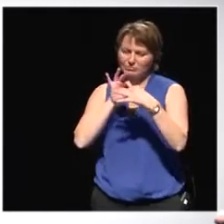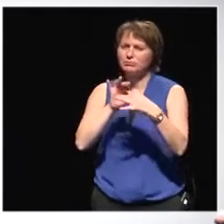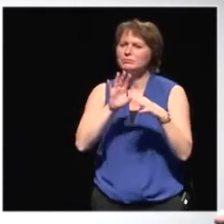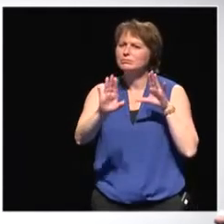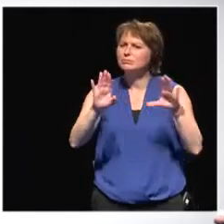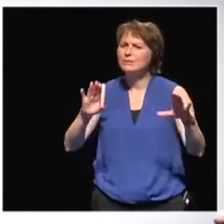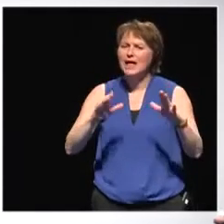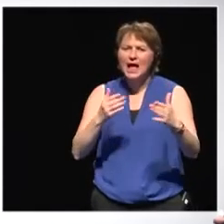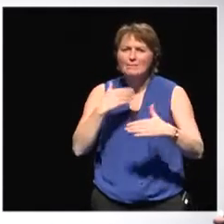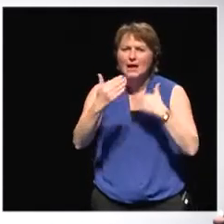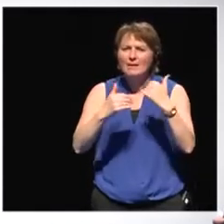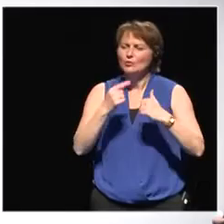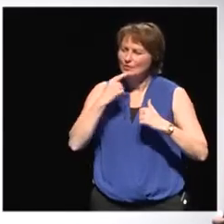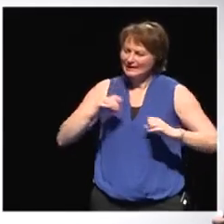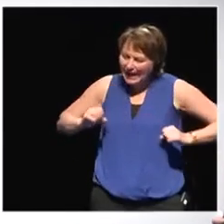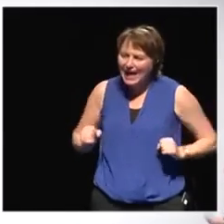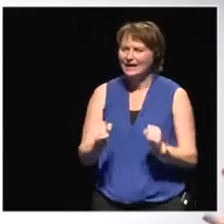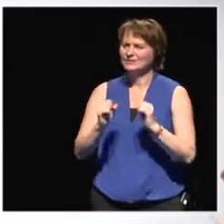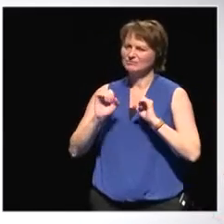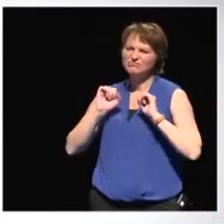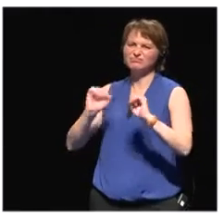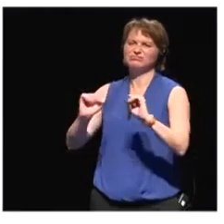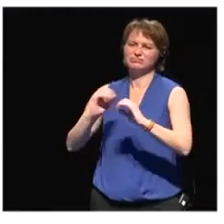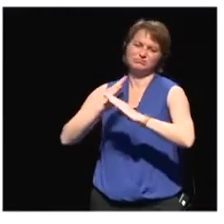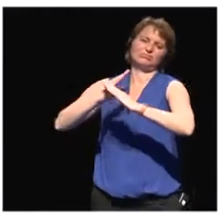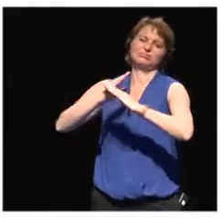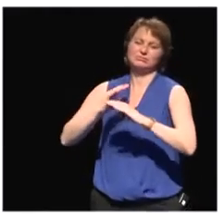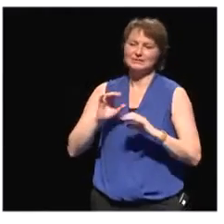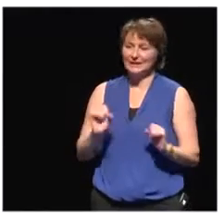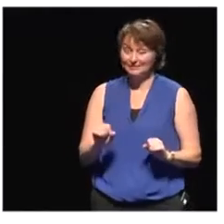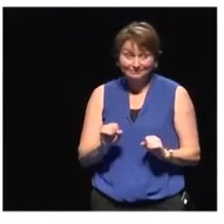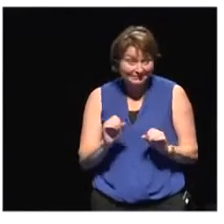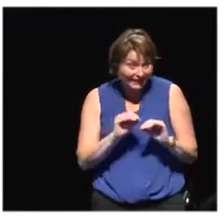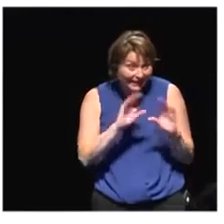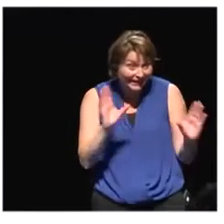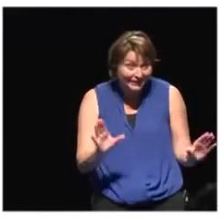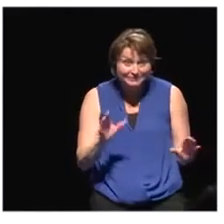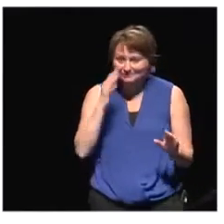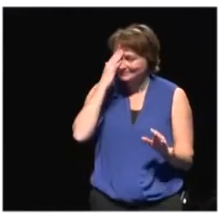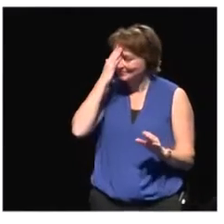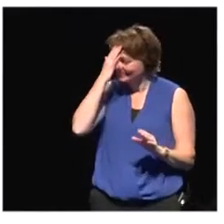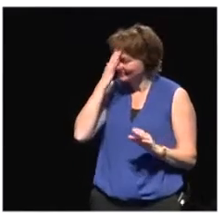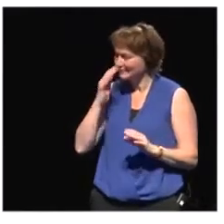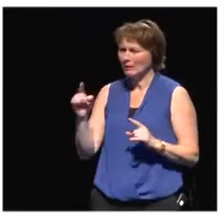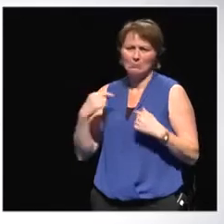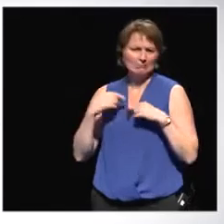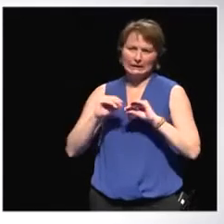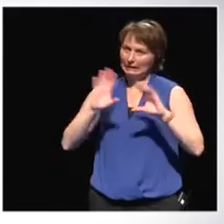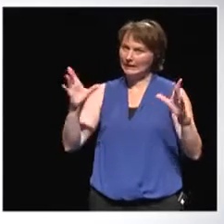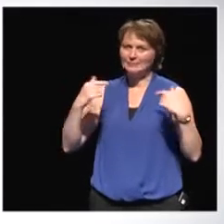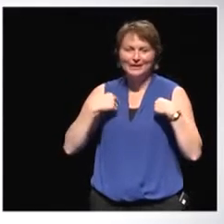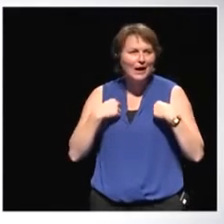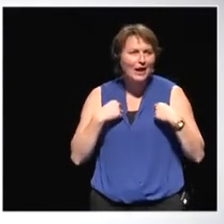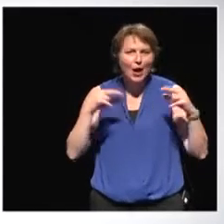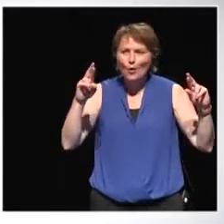trying to actively resist that. I hope that makes sense. It makes very much sense to me. I think this is a, I hope somebody